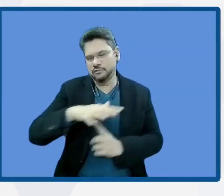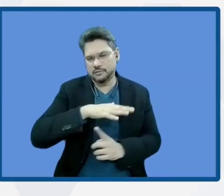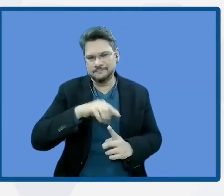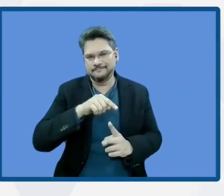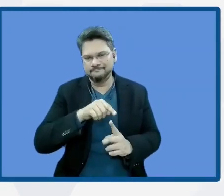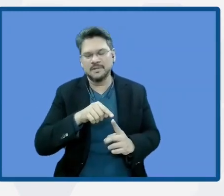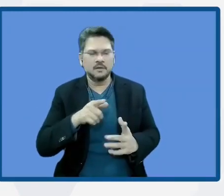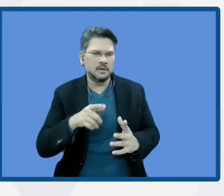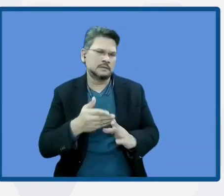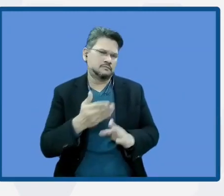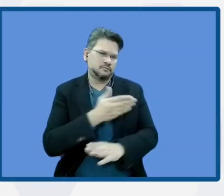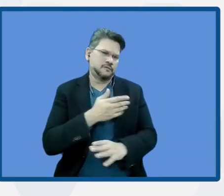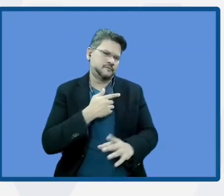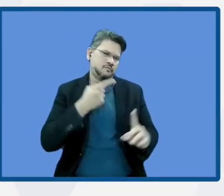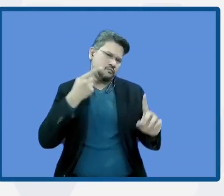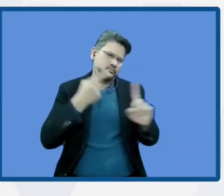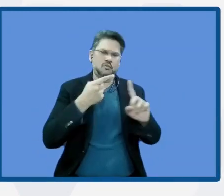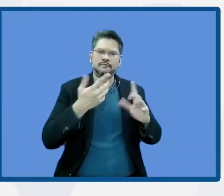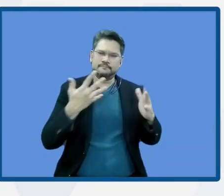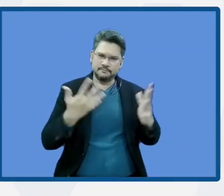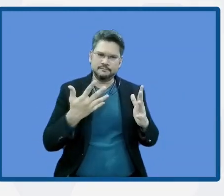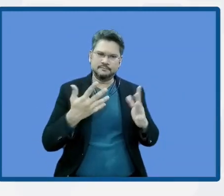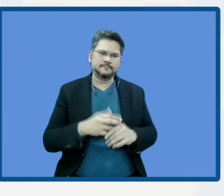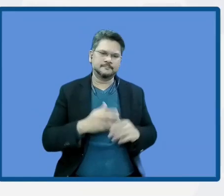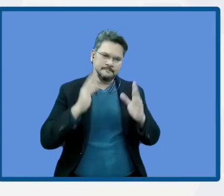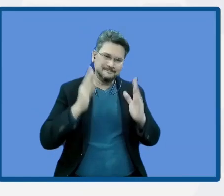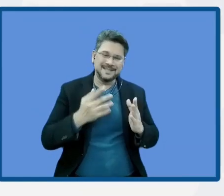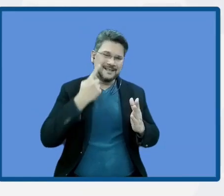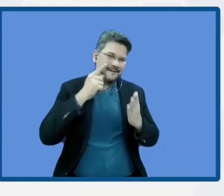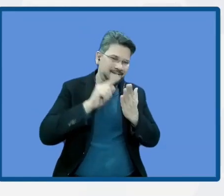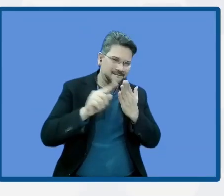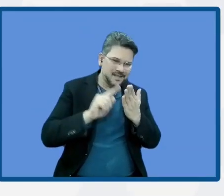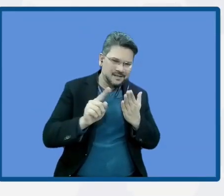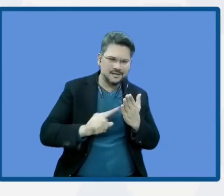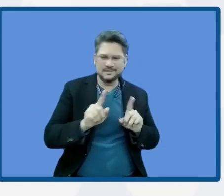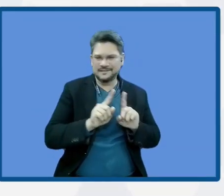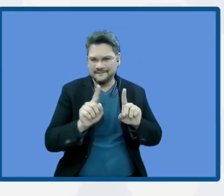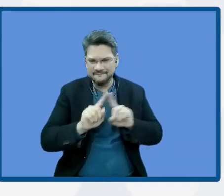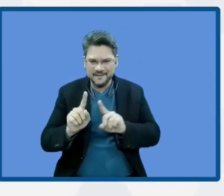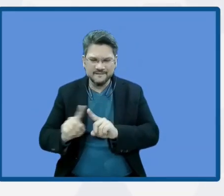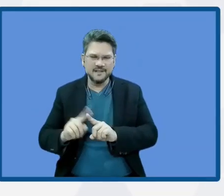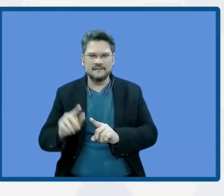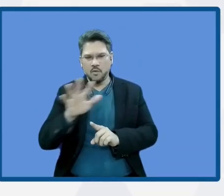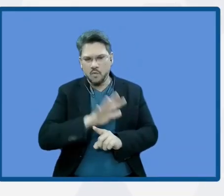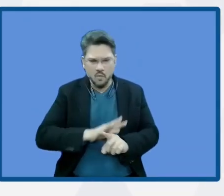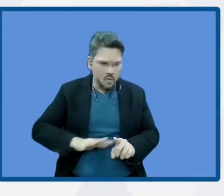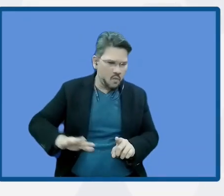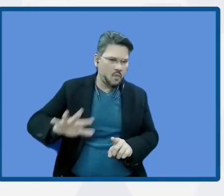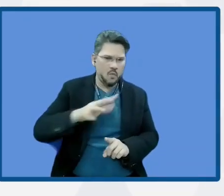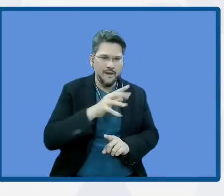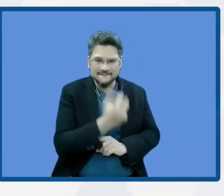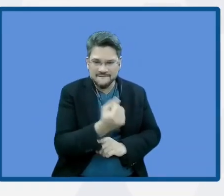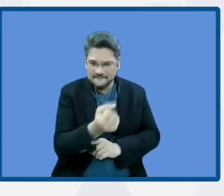and that is to generate this evidence and to have all these cases. I do believe